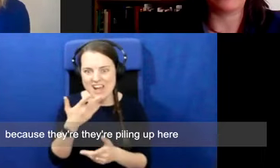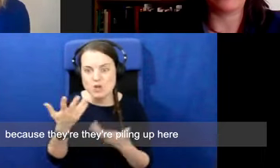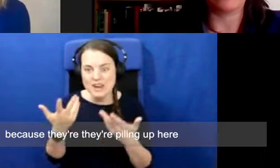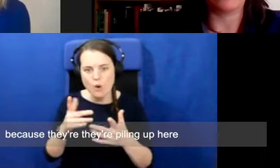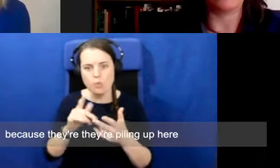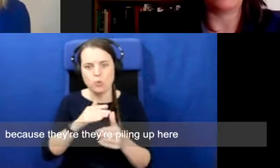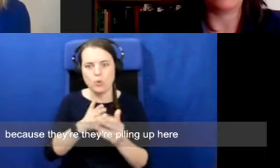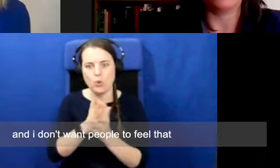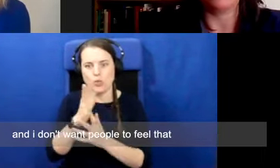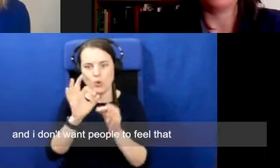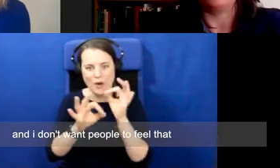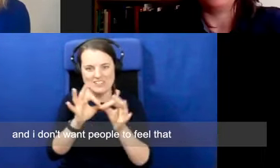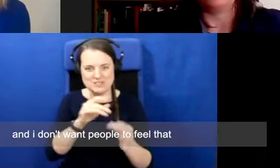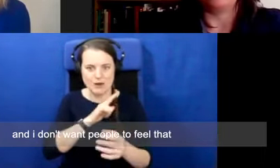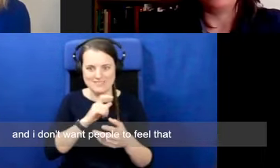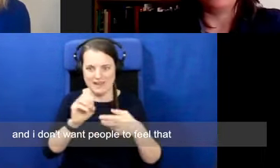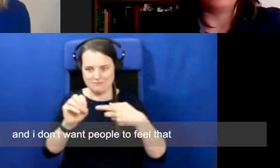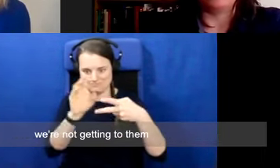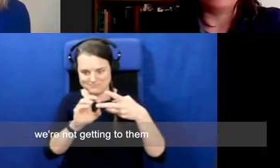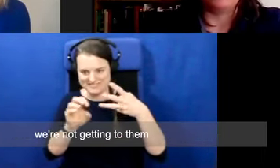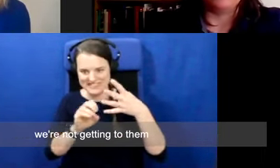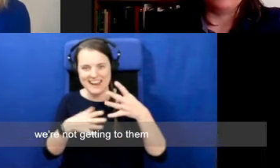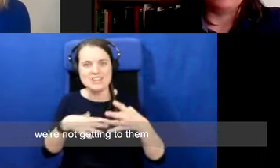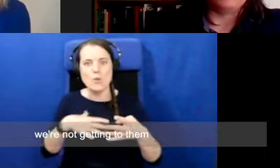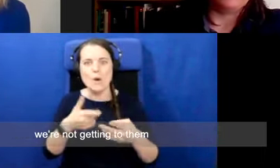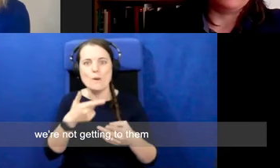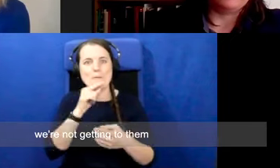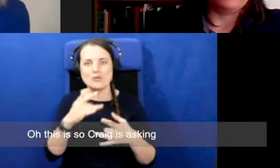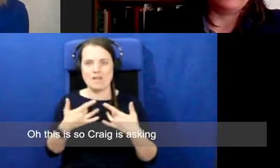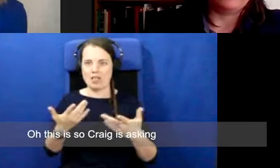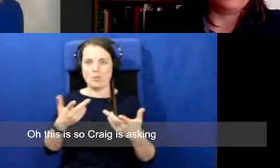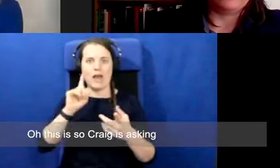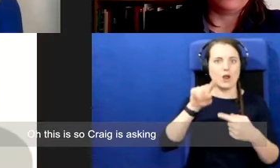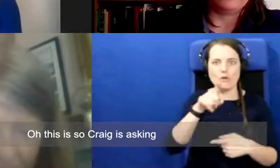because they're piling up here. And I don't want people to feel that we're not getting to them.